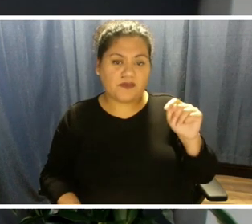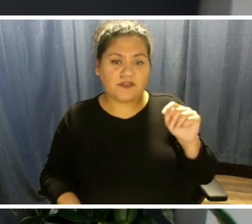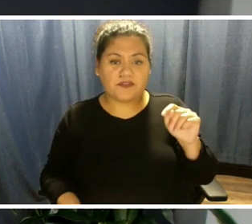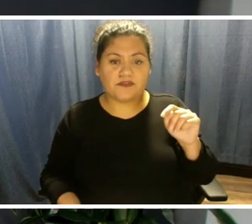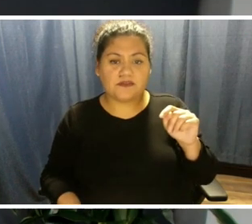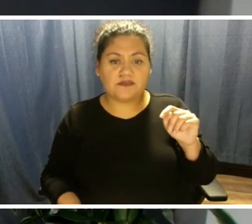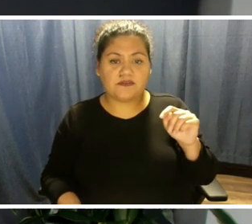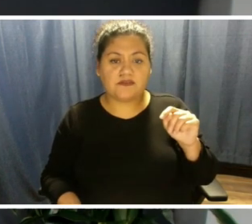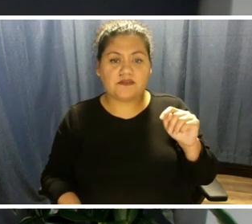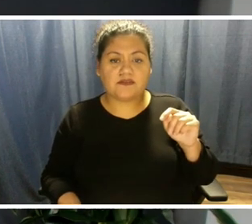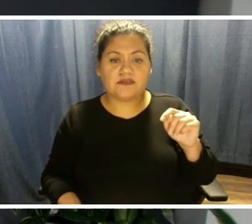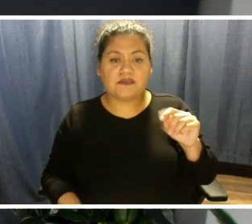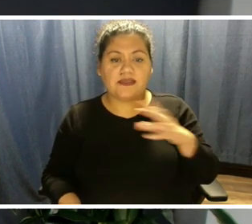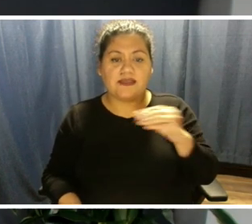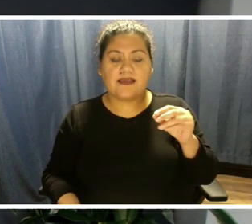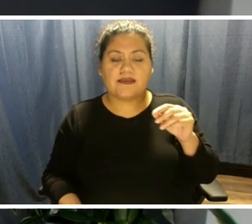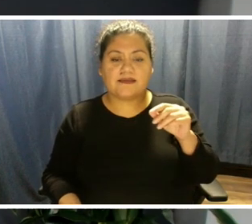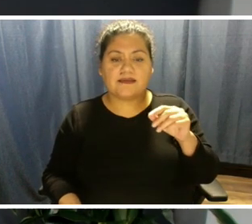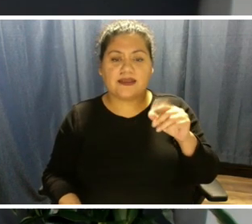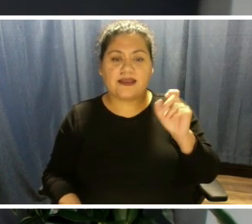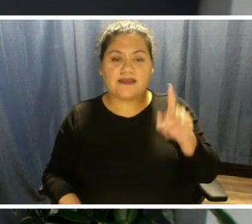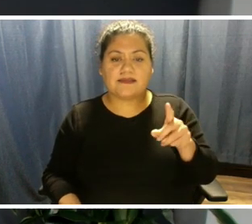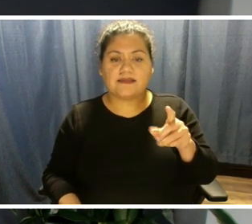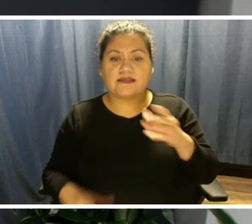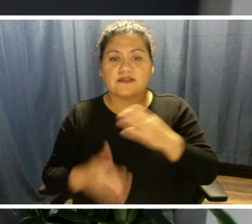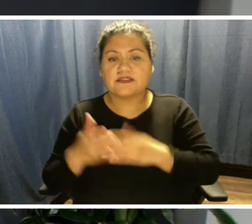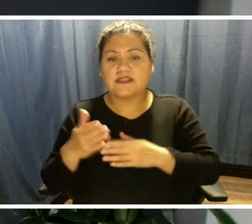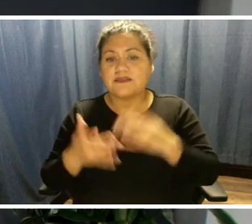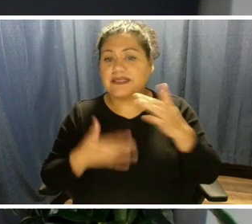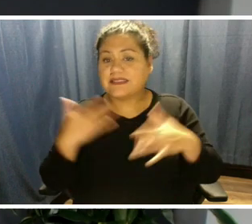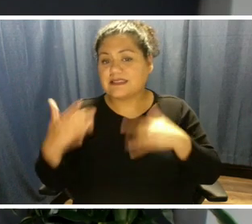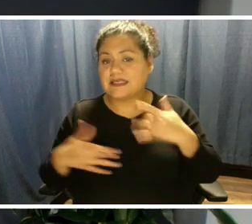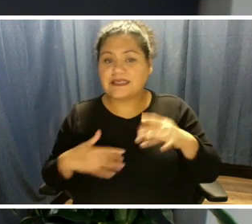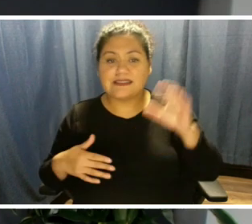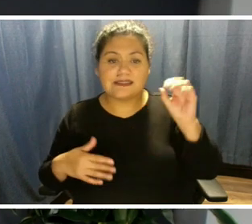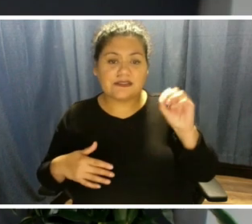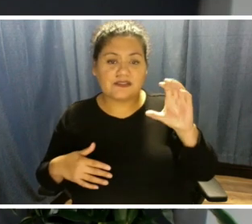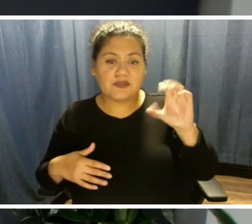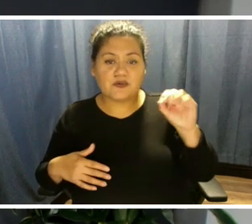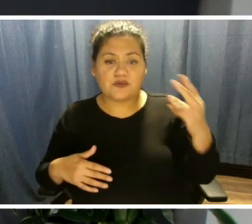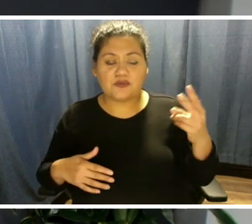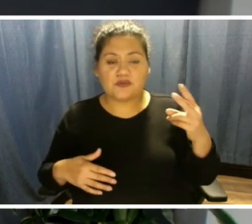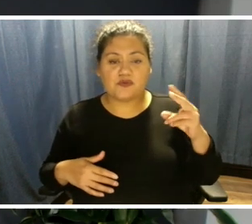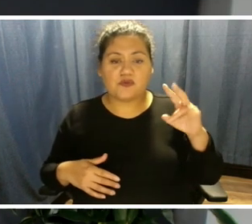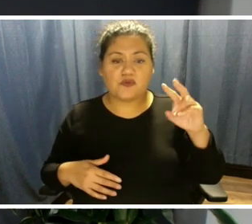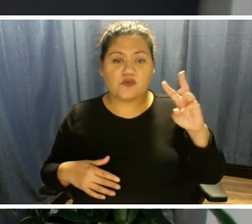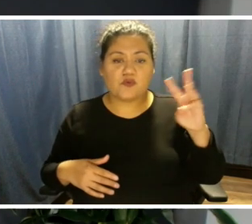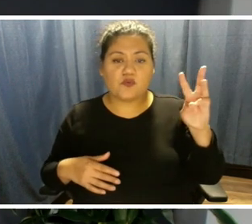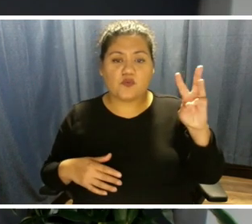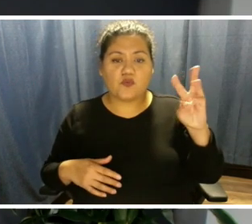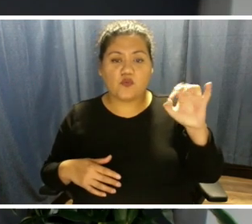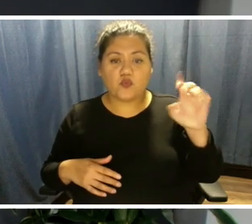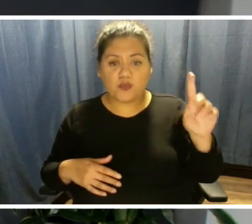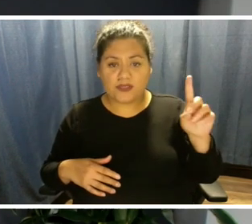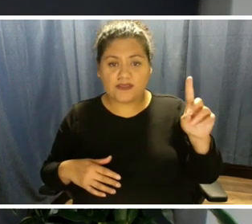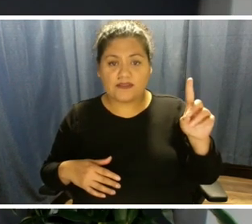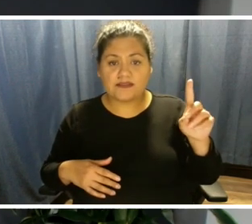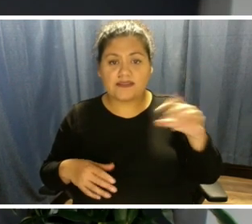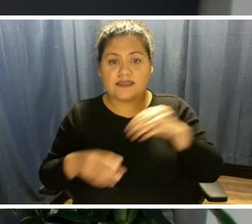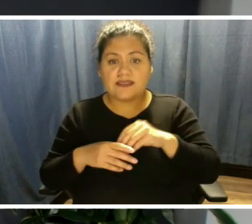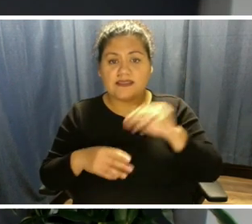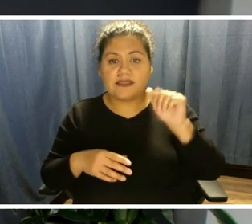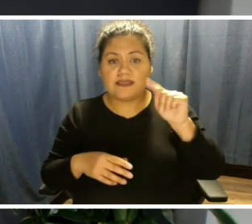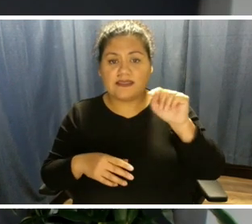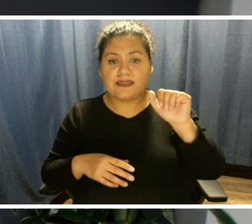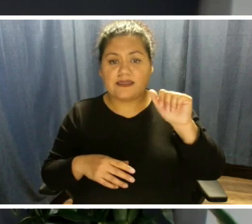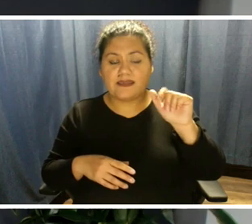And Robert asks, there are some exciting zero CO2 wind emission generation in the Atlantic Ocean. Are